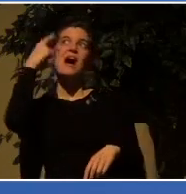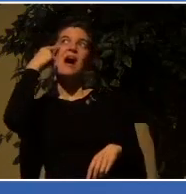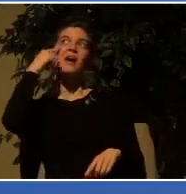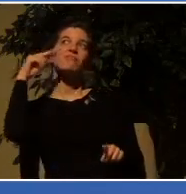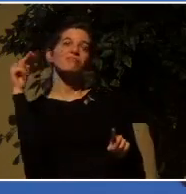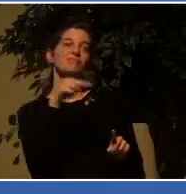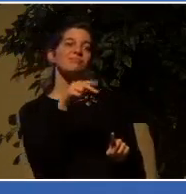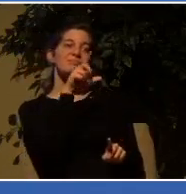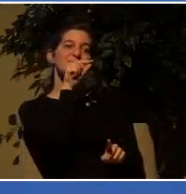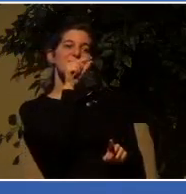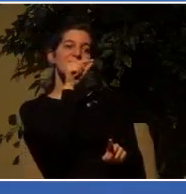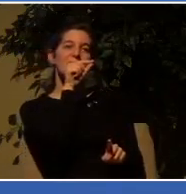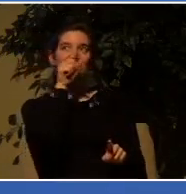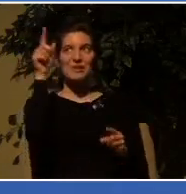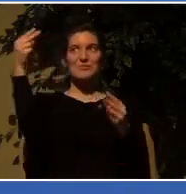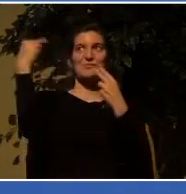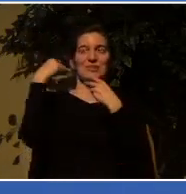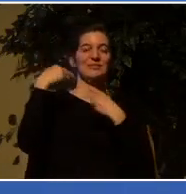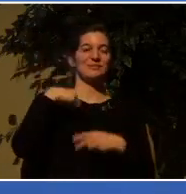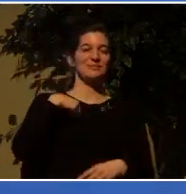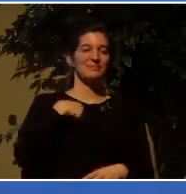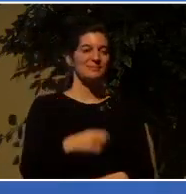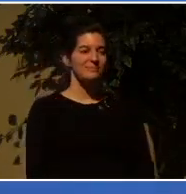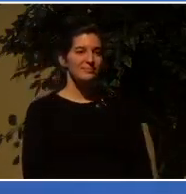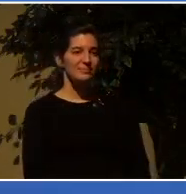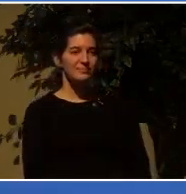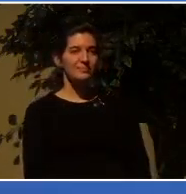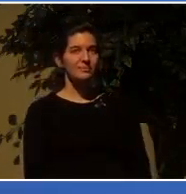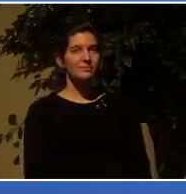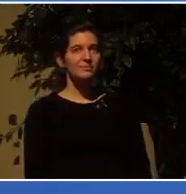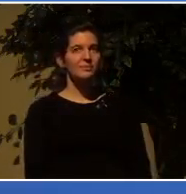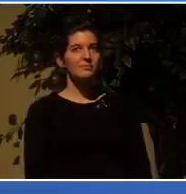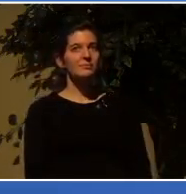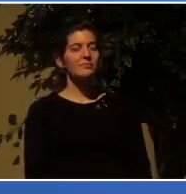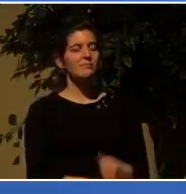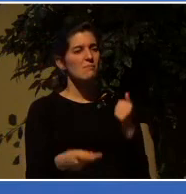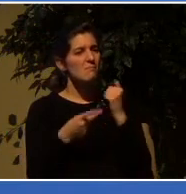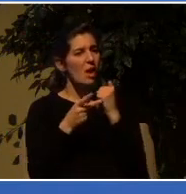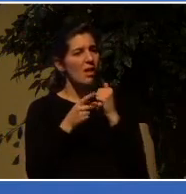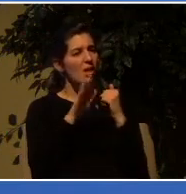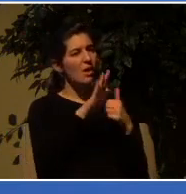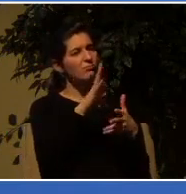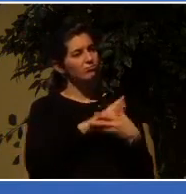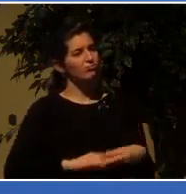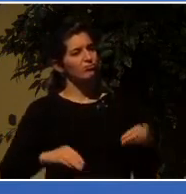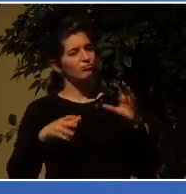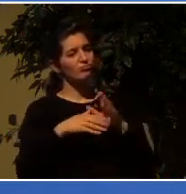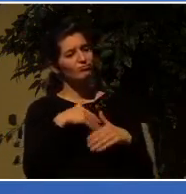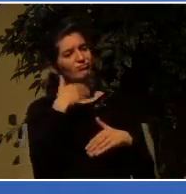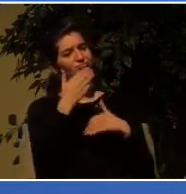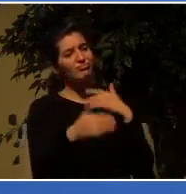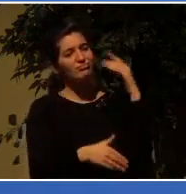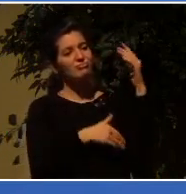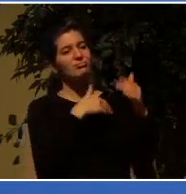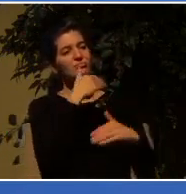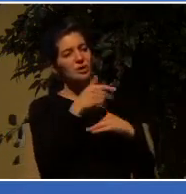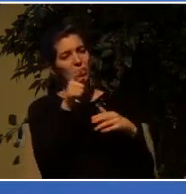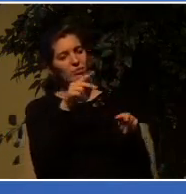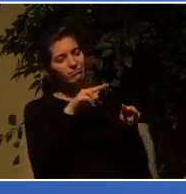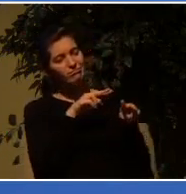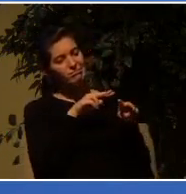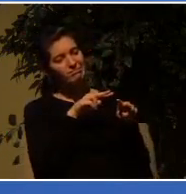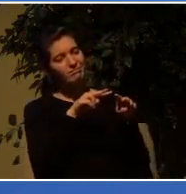over me. If there's one thing, the story of Paul, as you follow him along through the book of Acts and then read about his